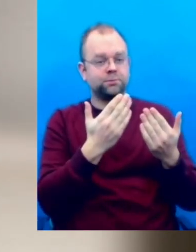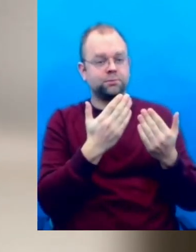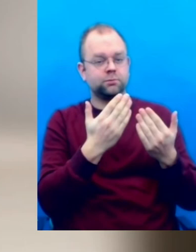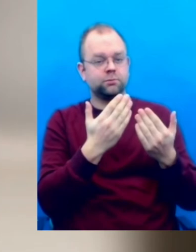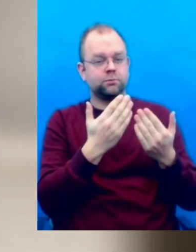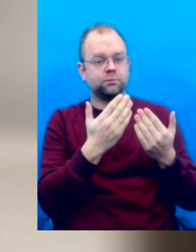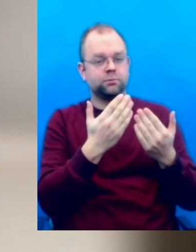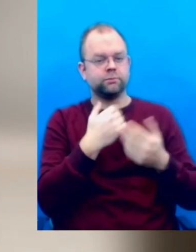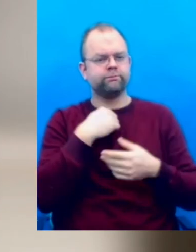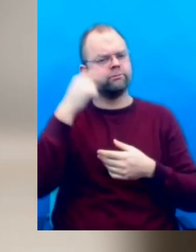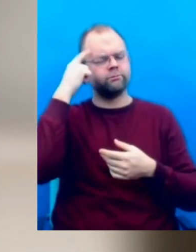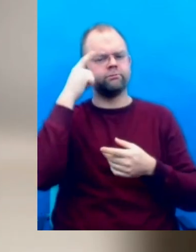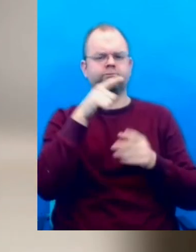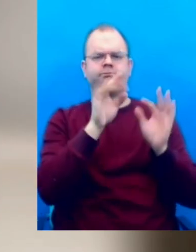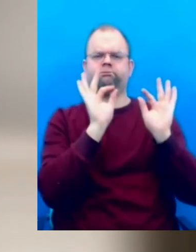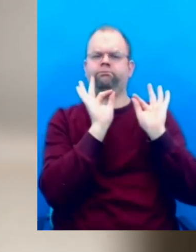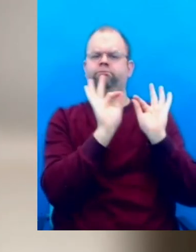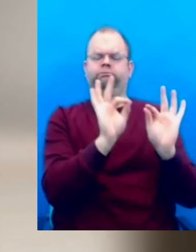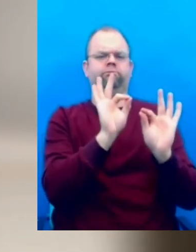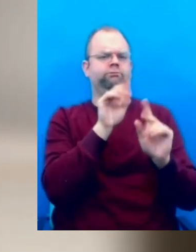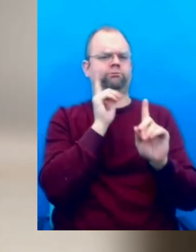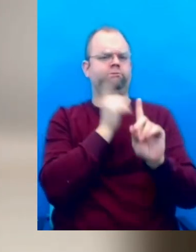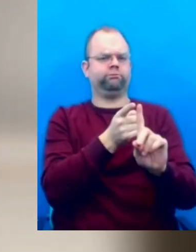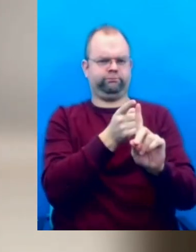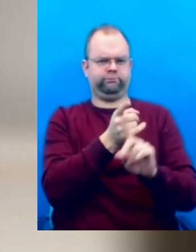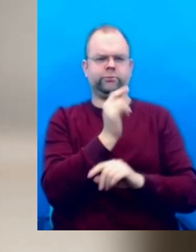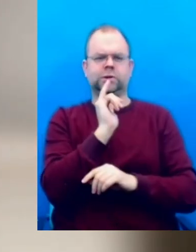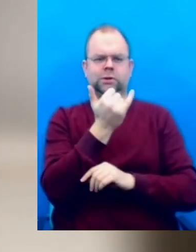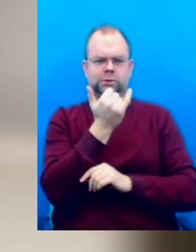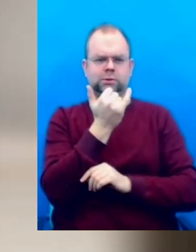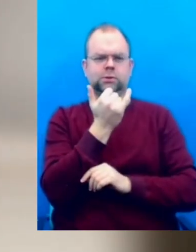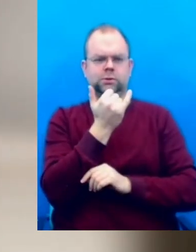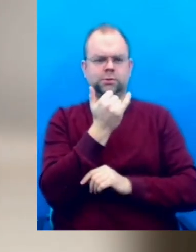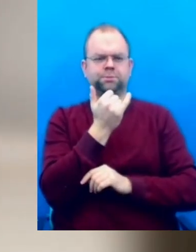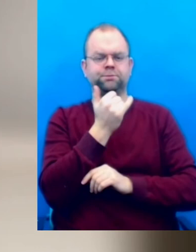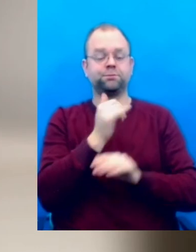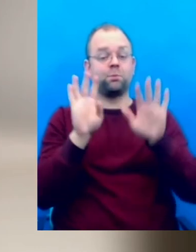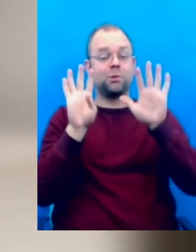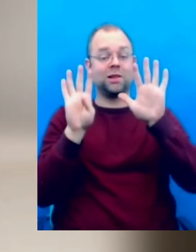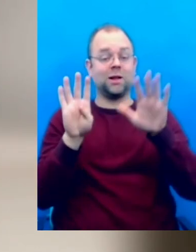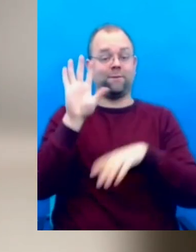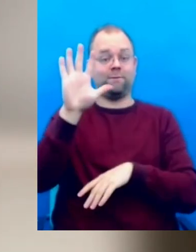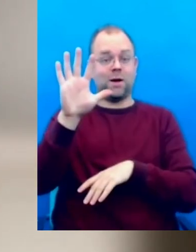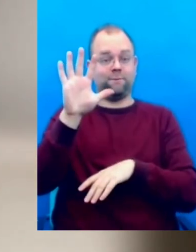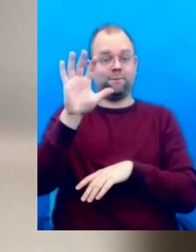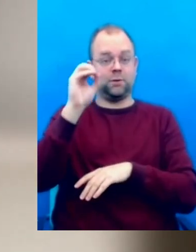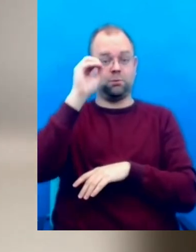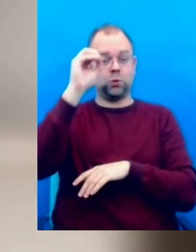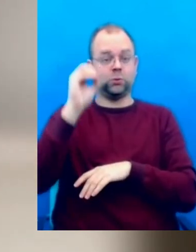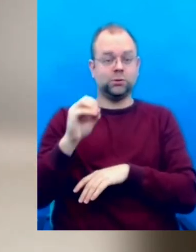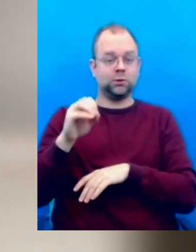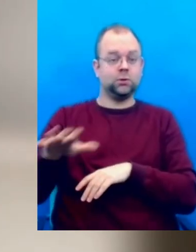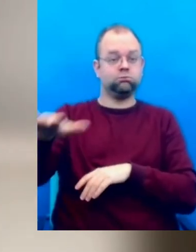about 95% of all disabilities are acquired during the course of a lifetime. So, basically,